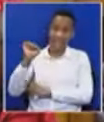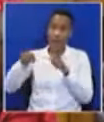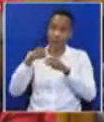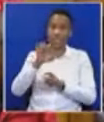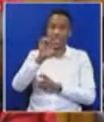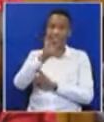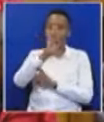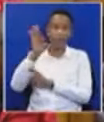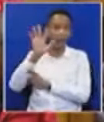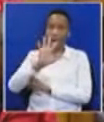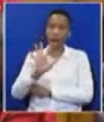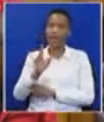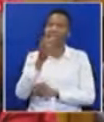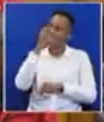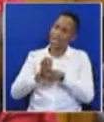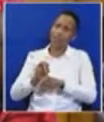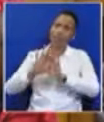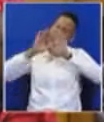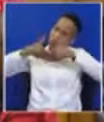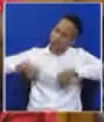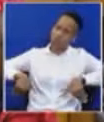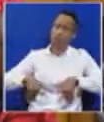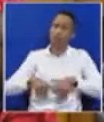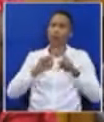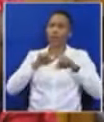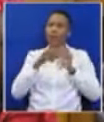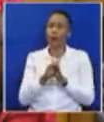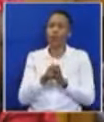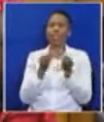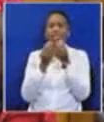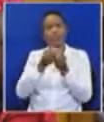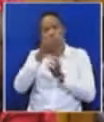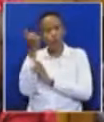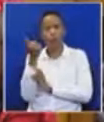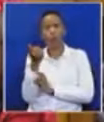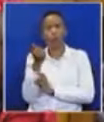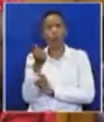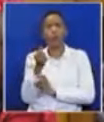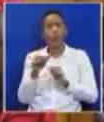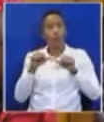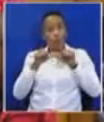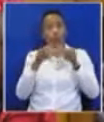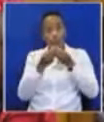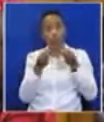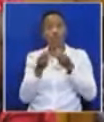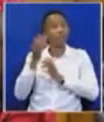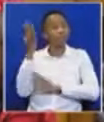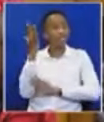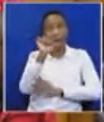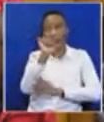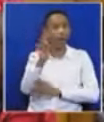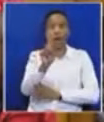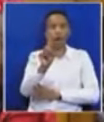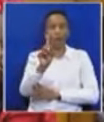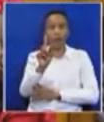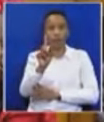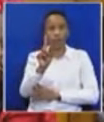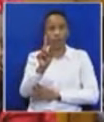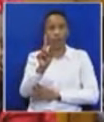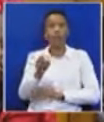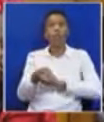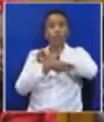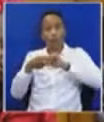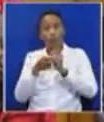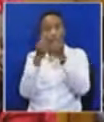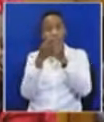must refrain from talking about something that he does not know. He is not going to continue with his speech. Honorable Member, take your seat. stole the money